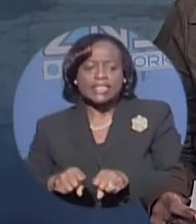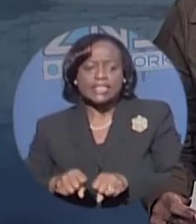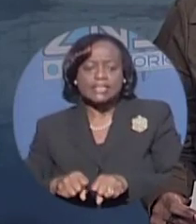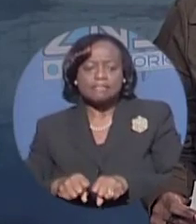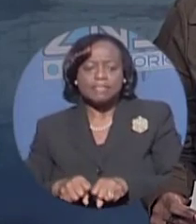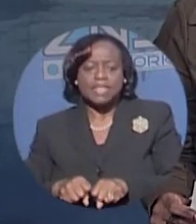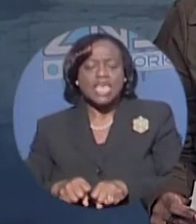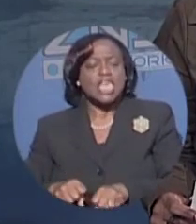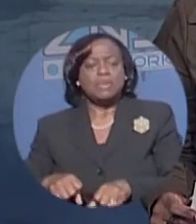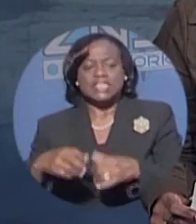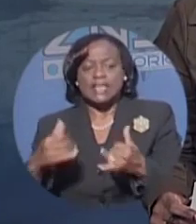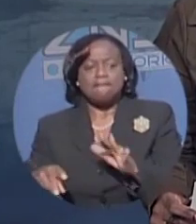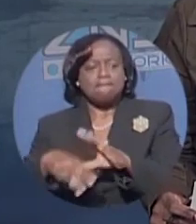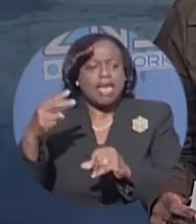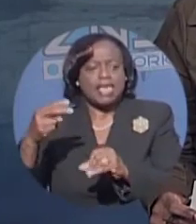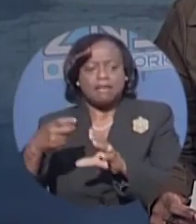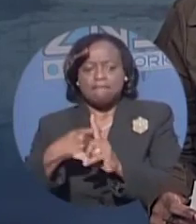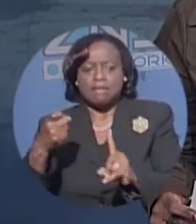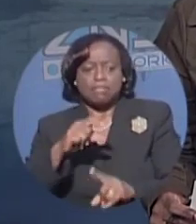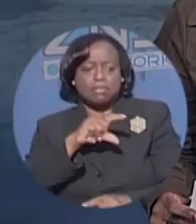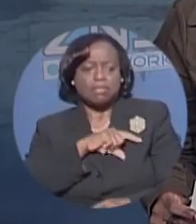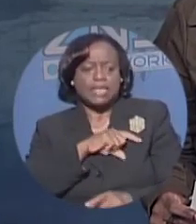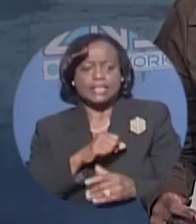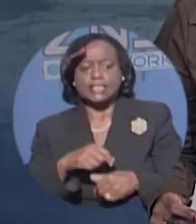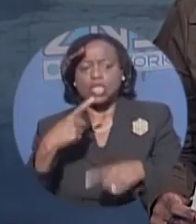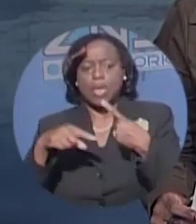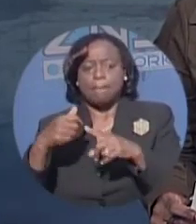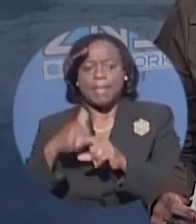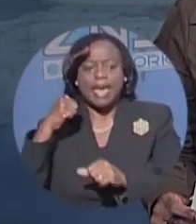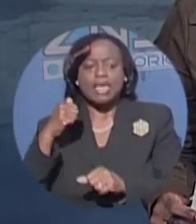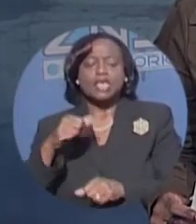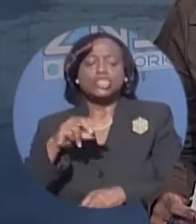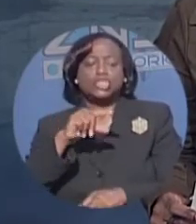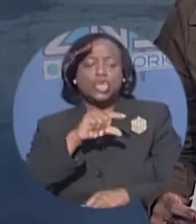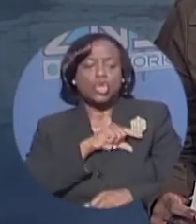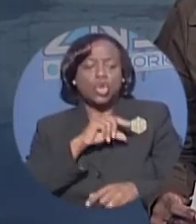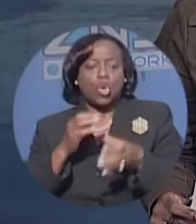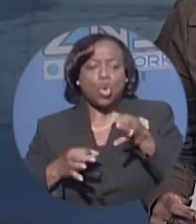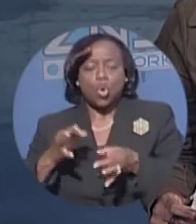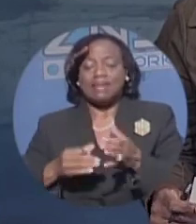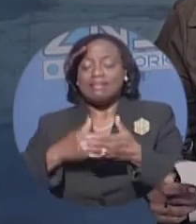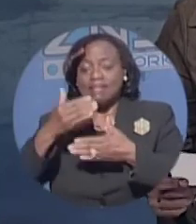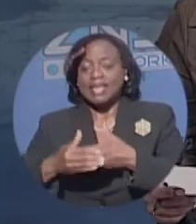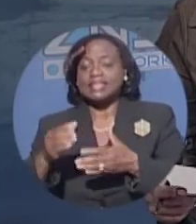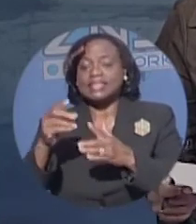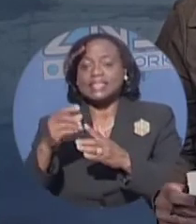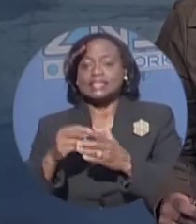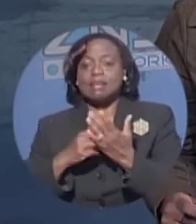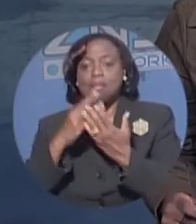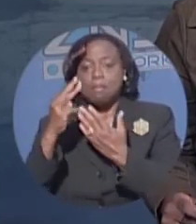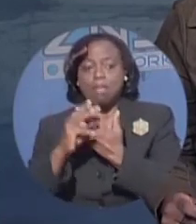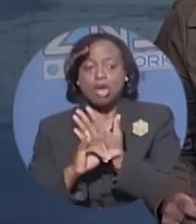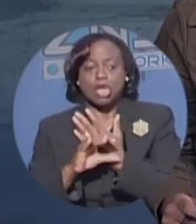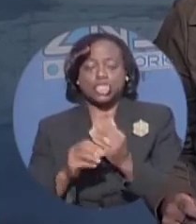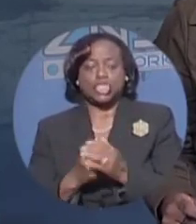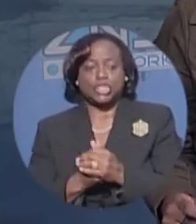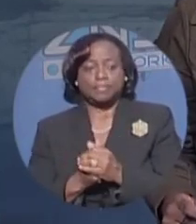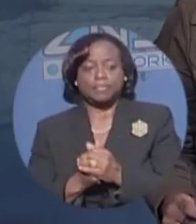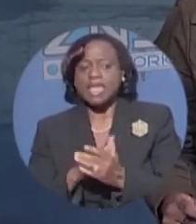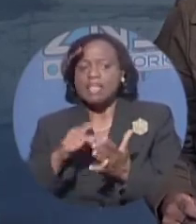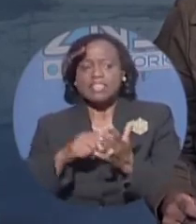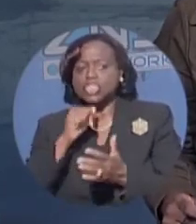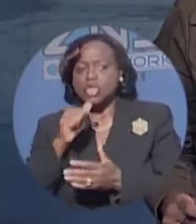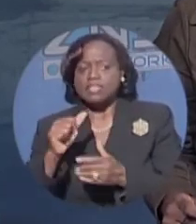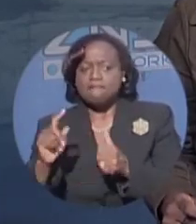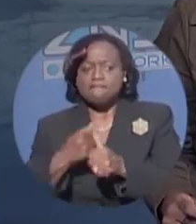connection with one of the incidents. He is to return to court next March. Now central station is embattled the embattled armed of the force. This is not the